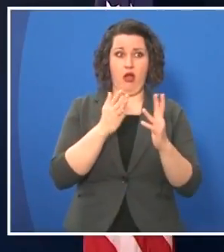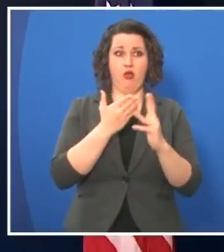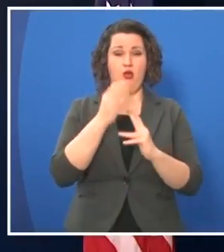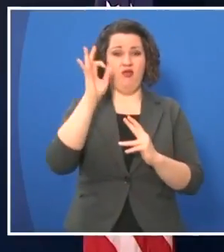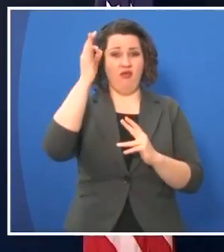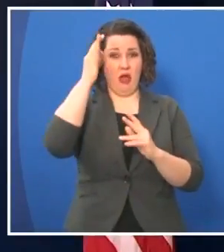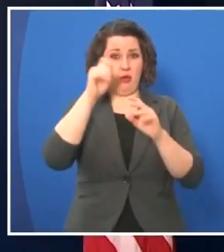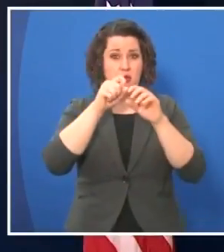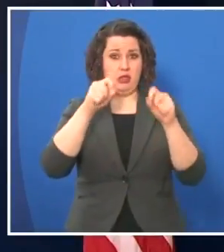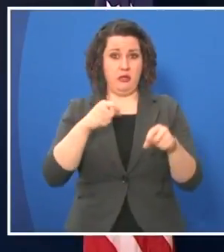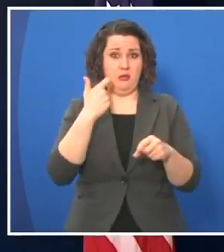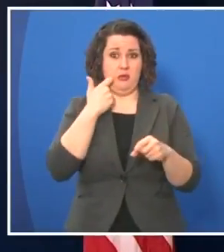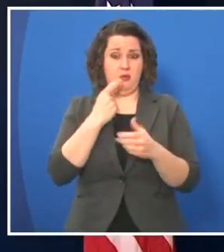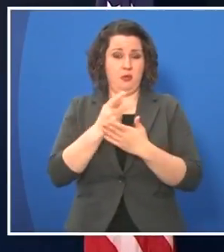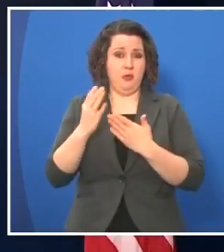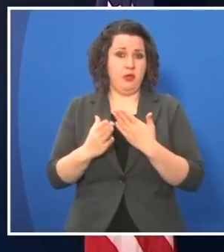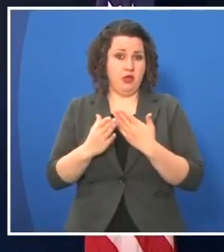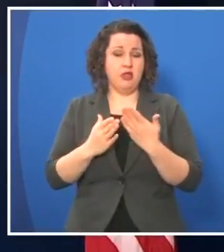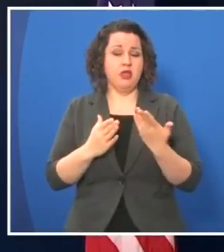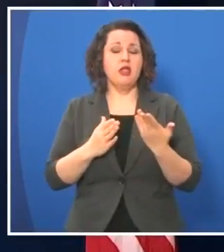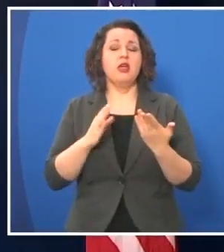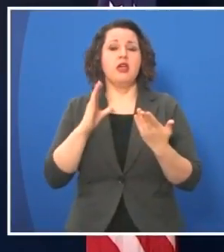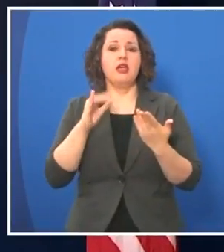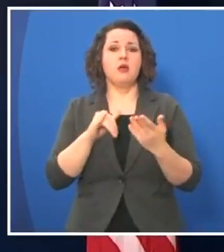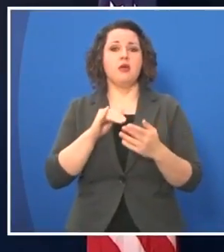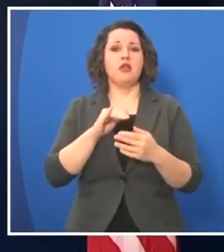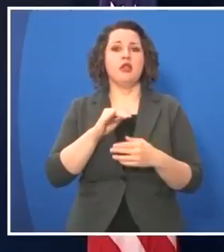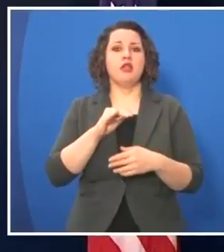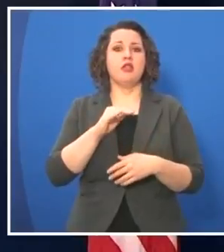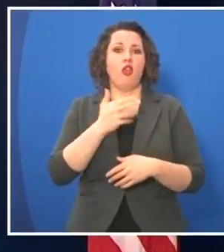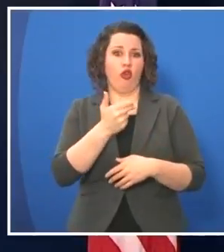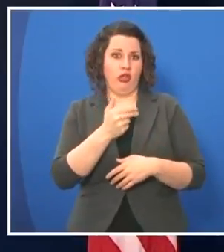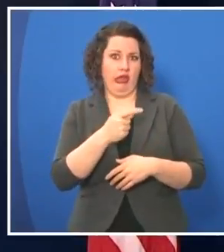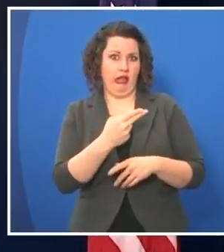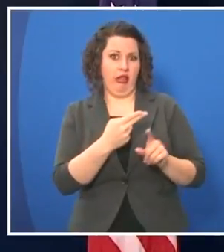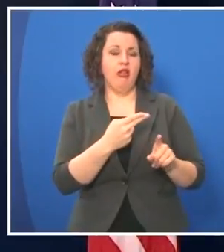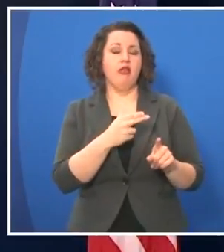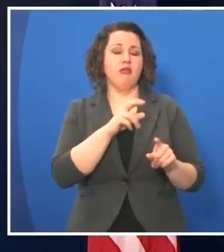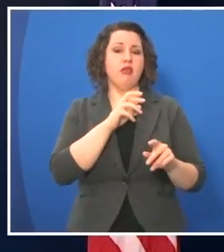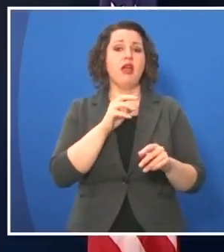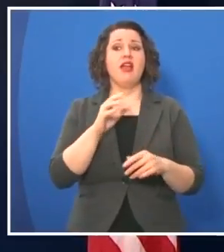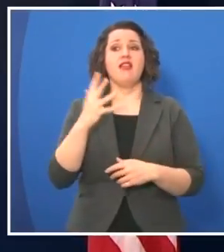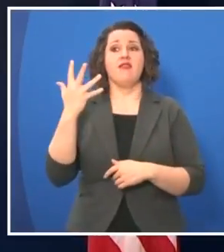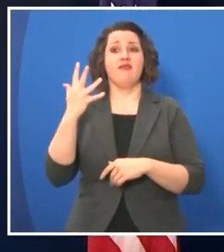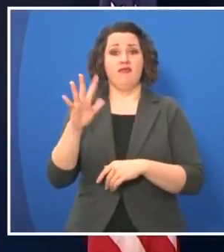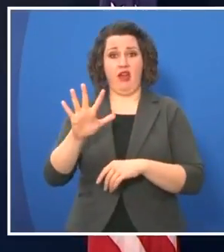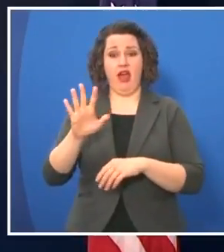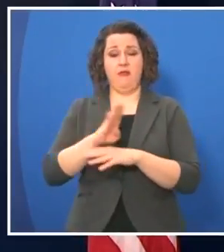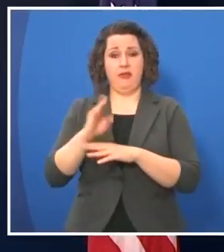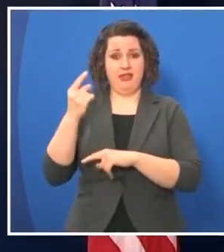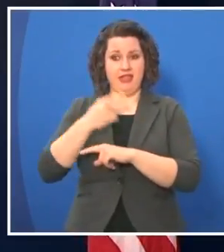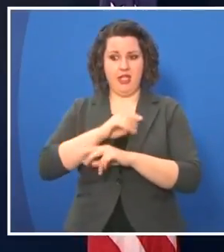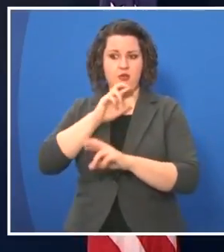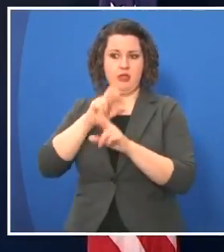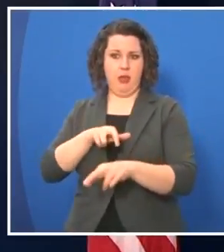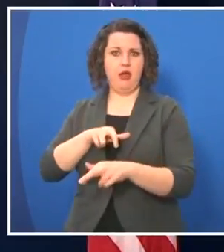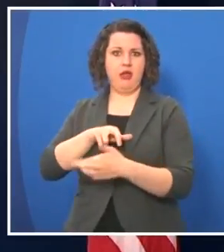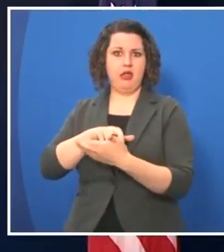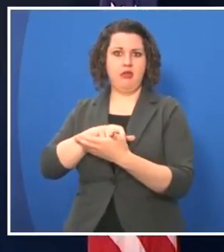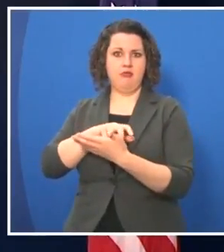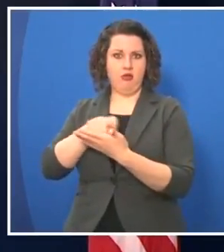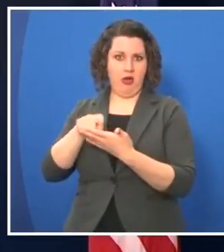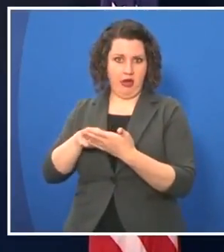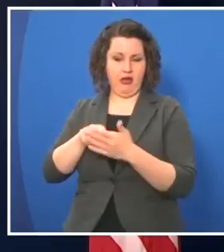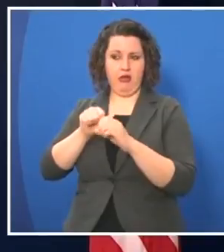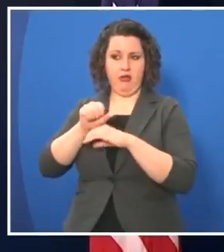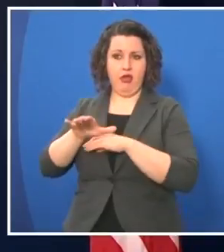system over the weekend. It came in on the 13th. They responded within five business days in writing, which was on the 20th,